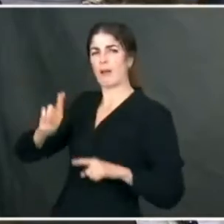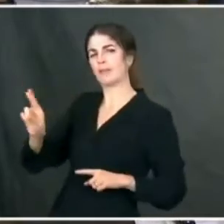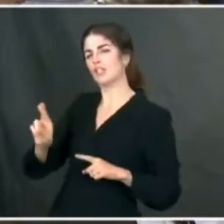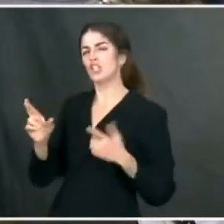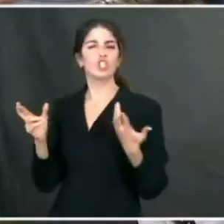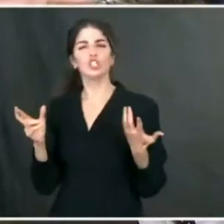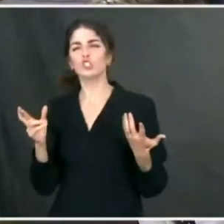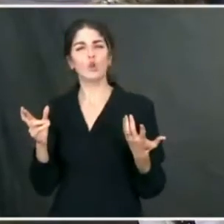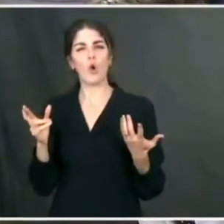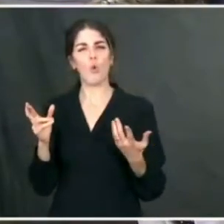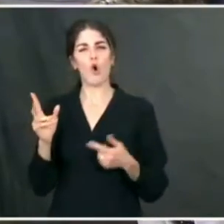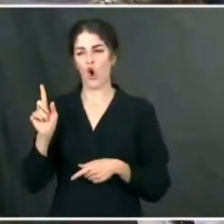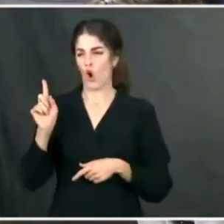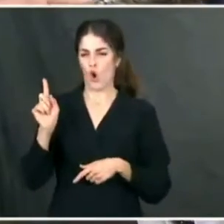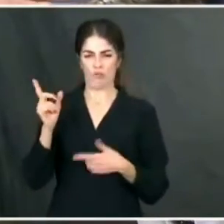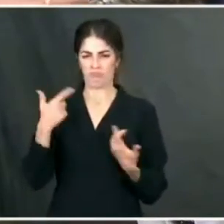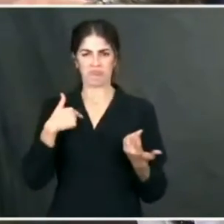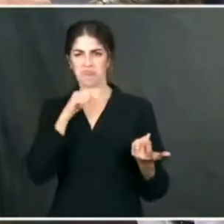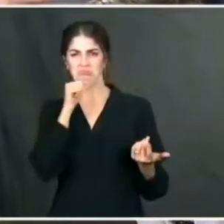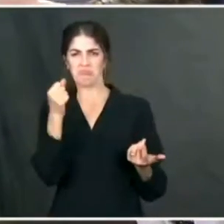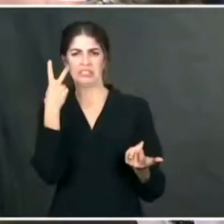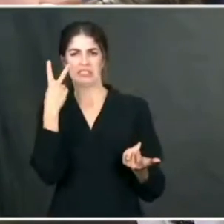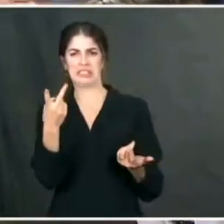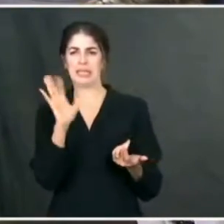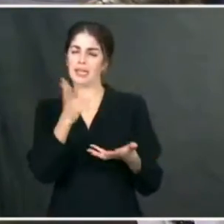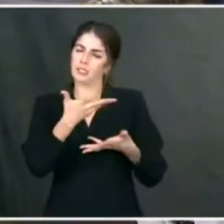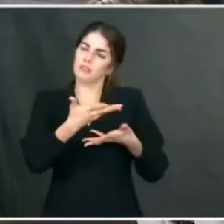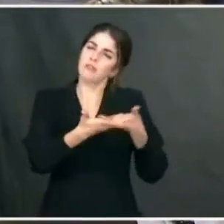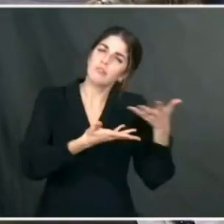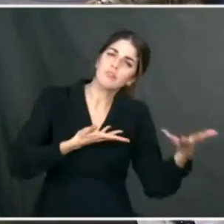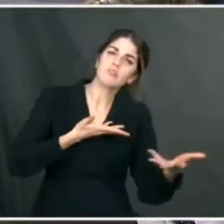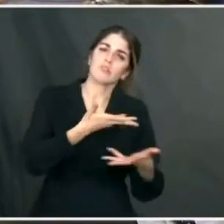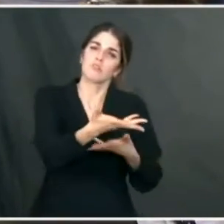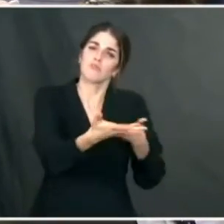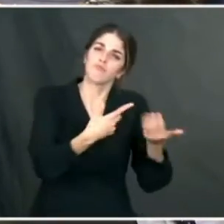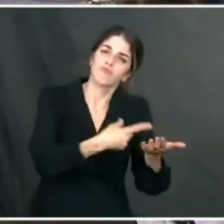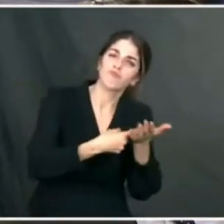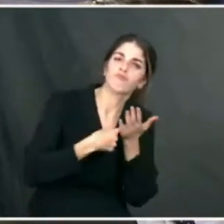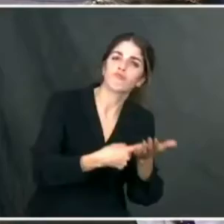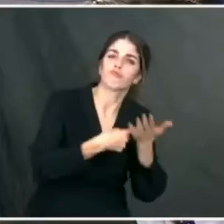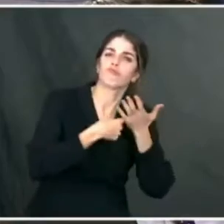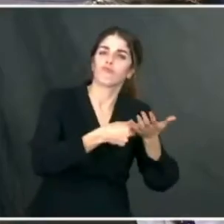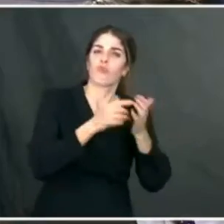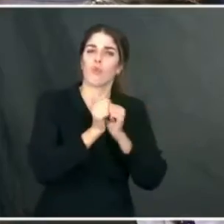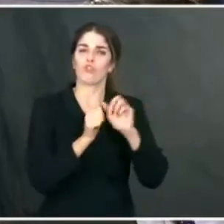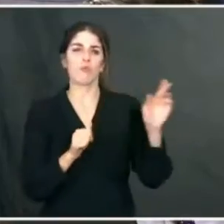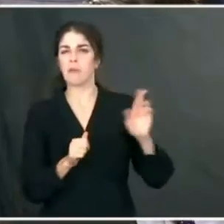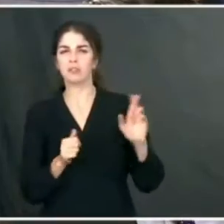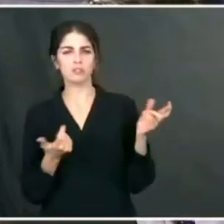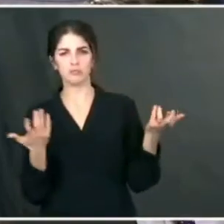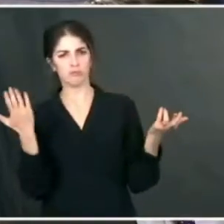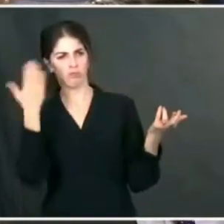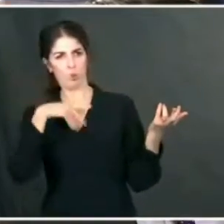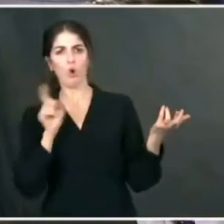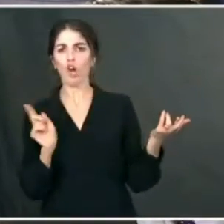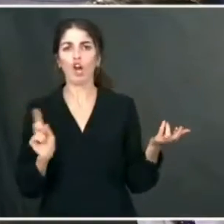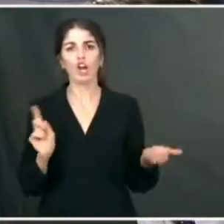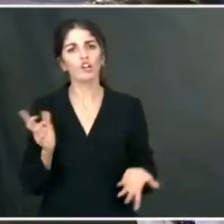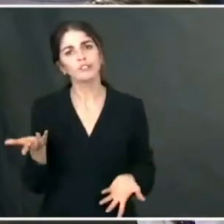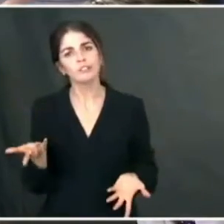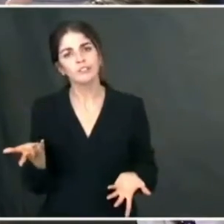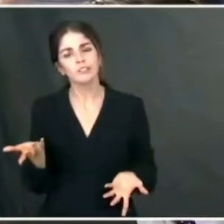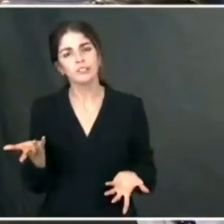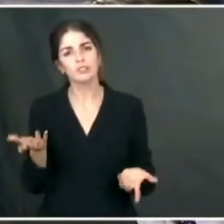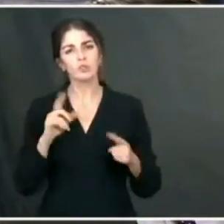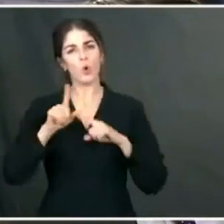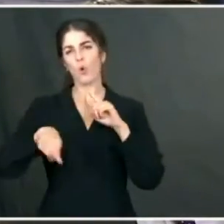actual action behind this idea of bipartisanship? And when are we going to see one of